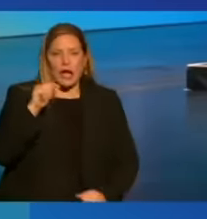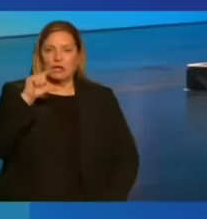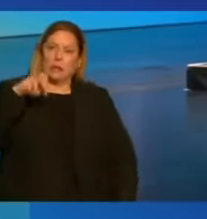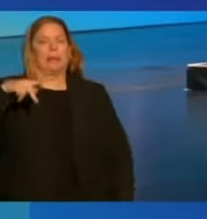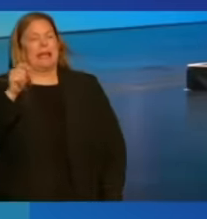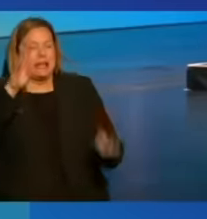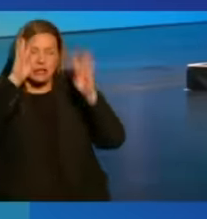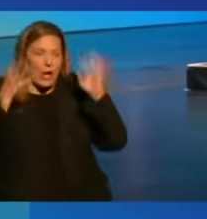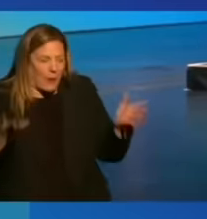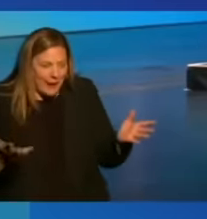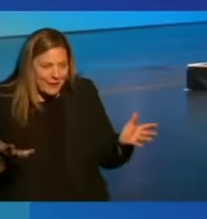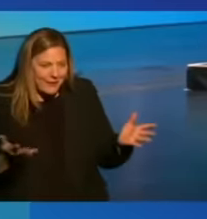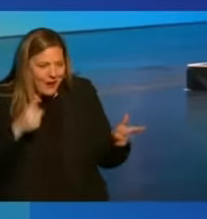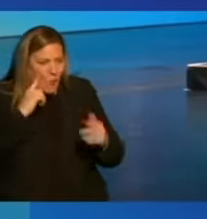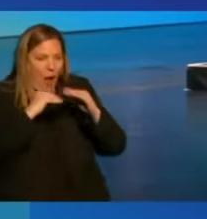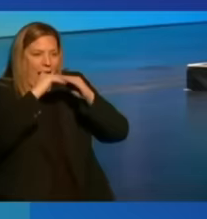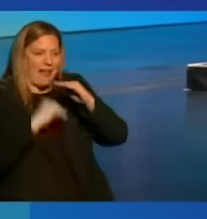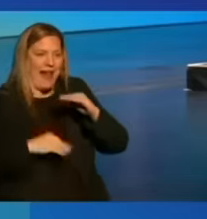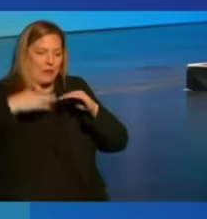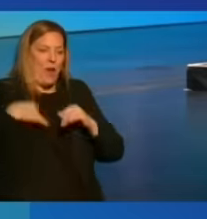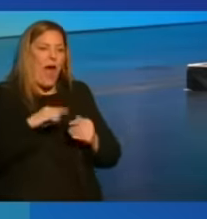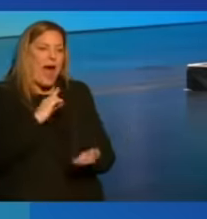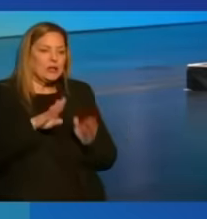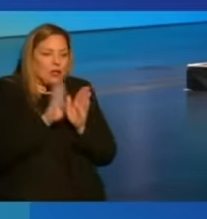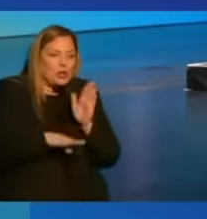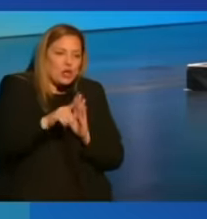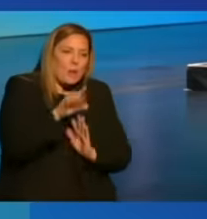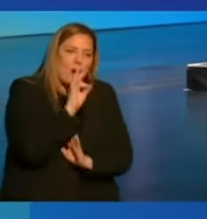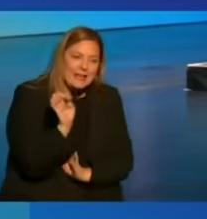for less credit and a lower fee.